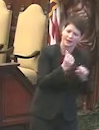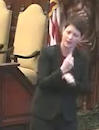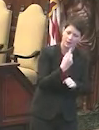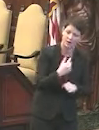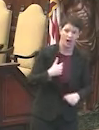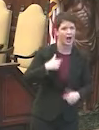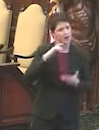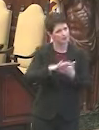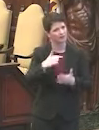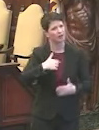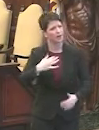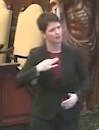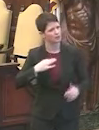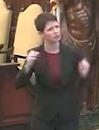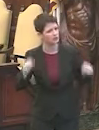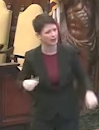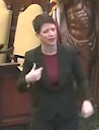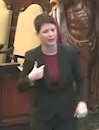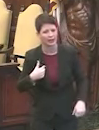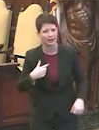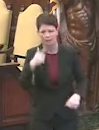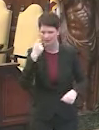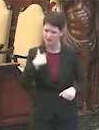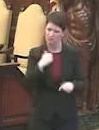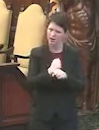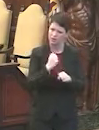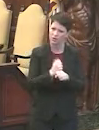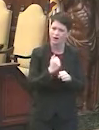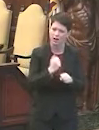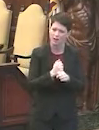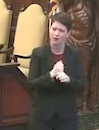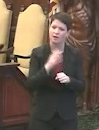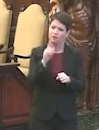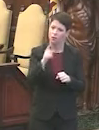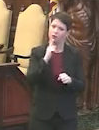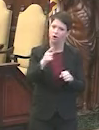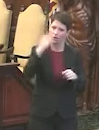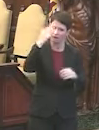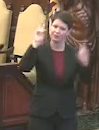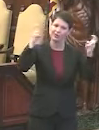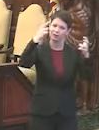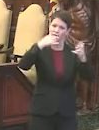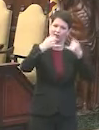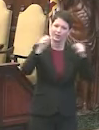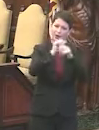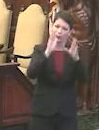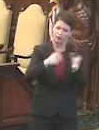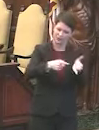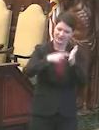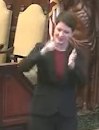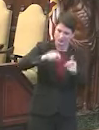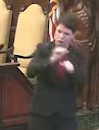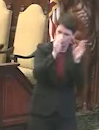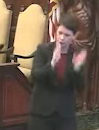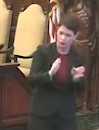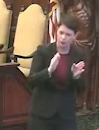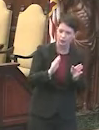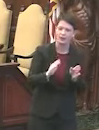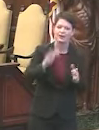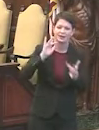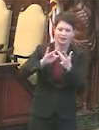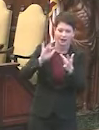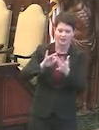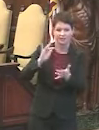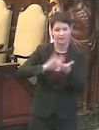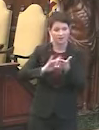believe you're eligible because of the nature of your work, you think you're a frontline essential worker, talk to your employer. If you believe you're eligible because you